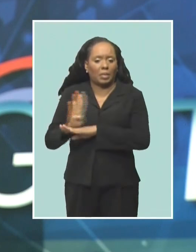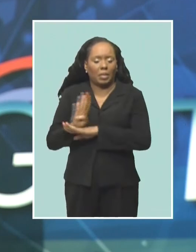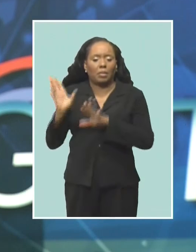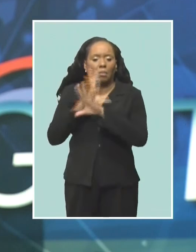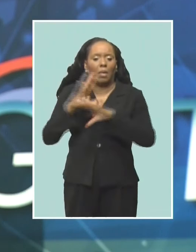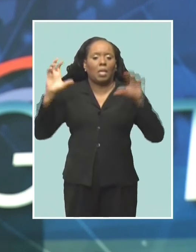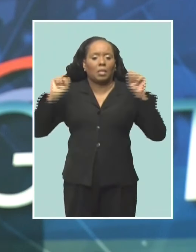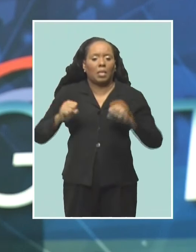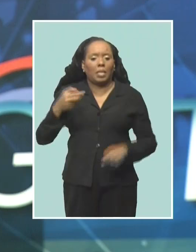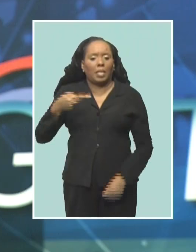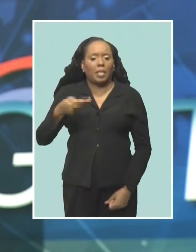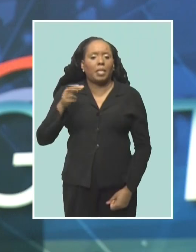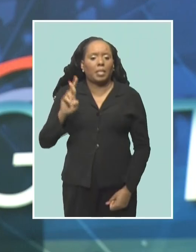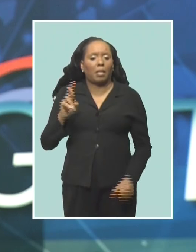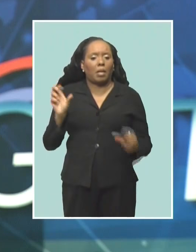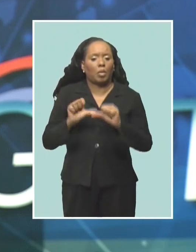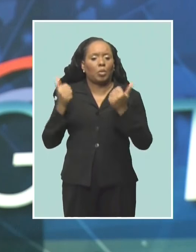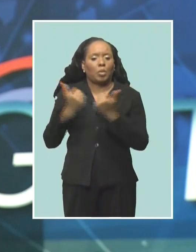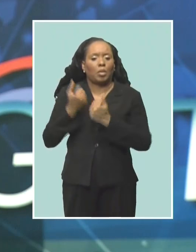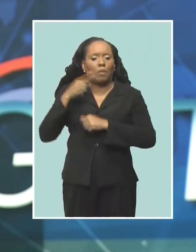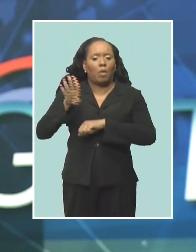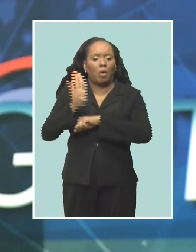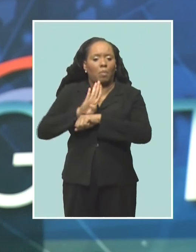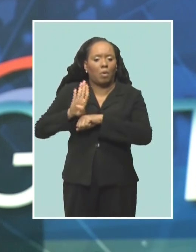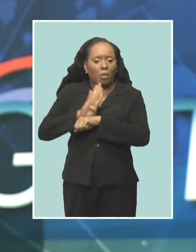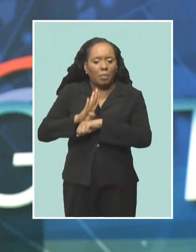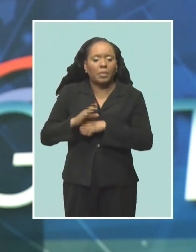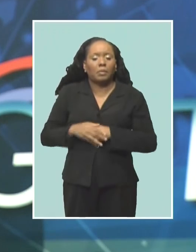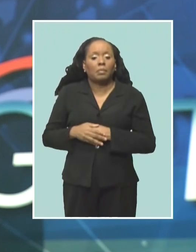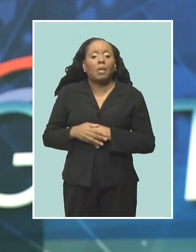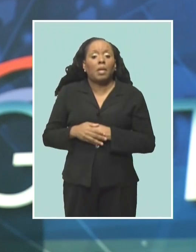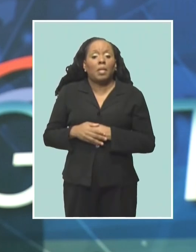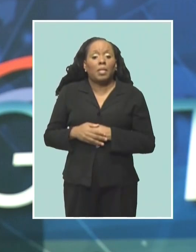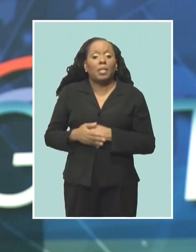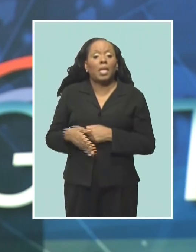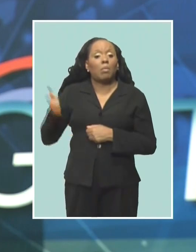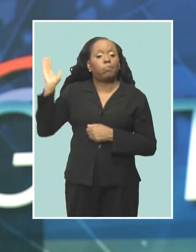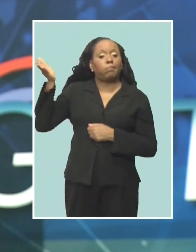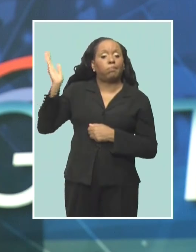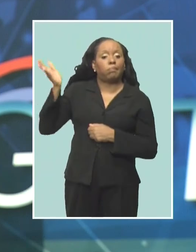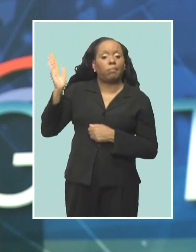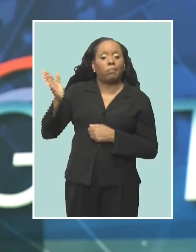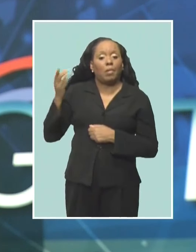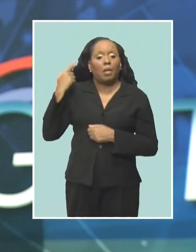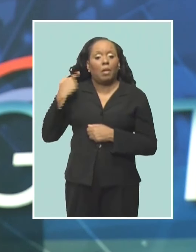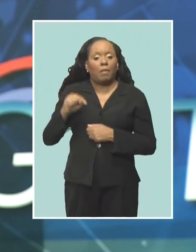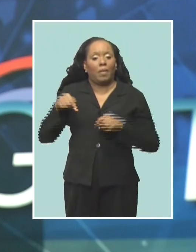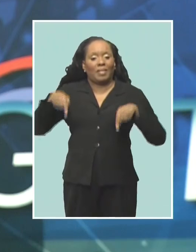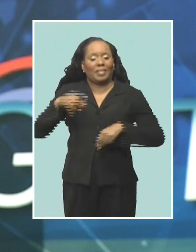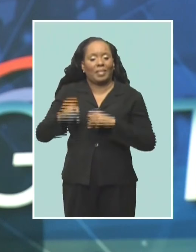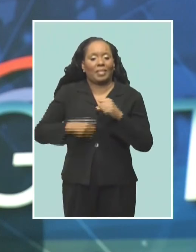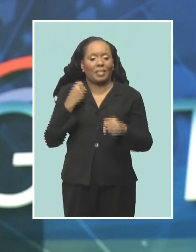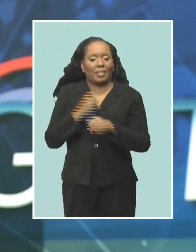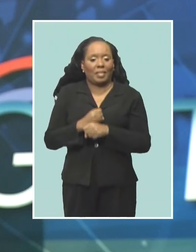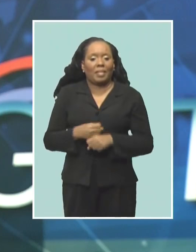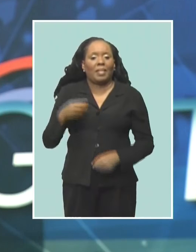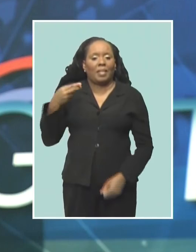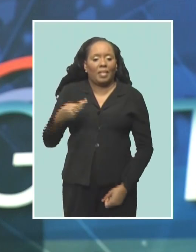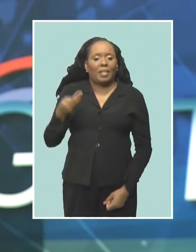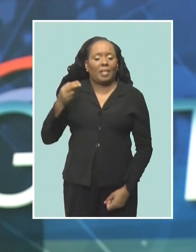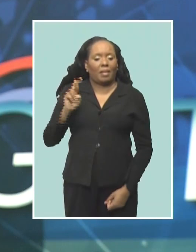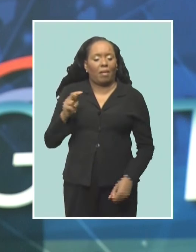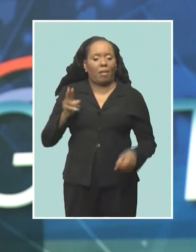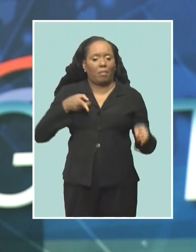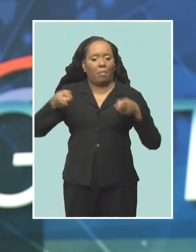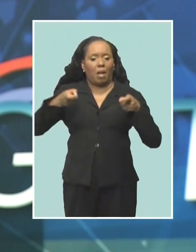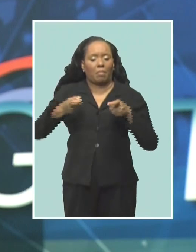from President of the Human Resource Management Association of Barbados, Inc., Nicholas Roberts. The human resource consultant was speaking during